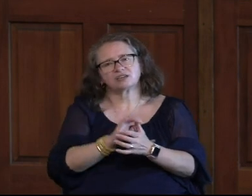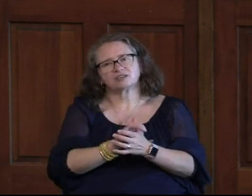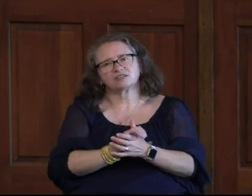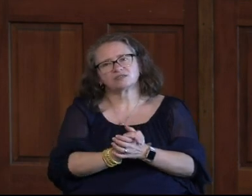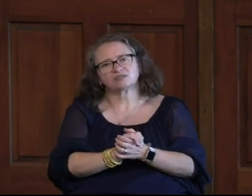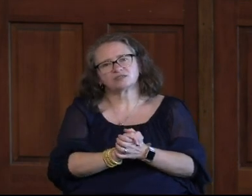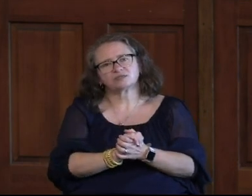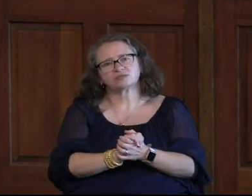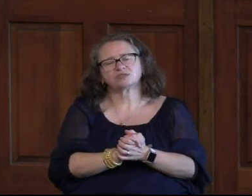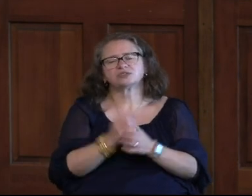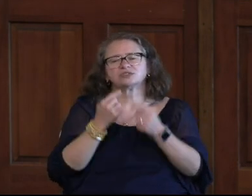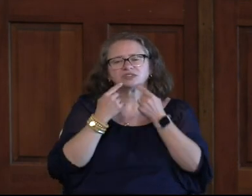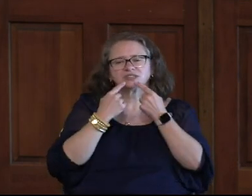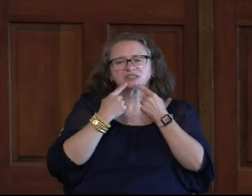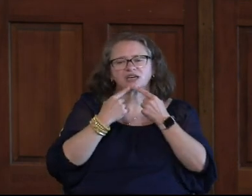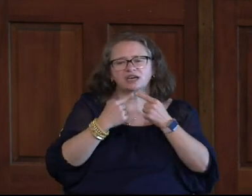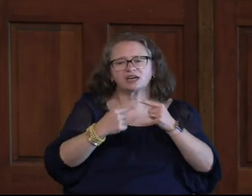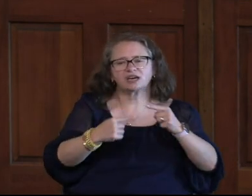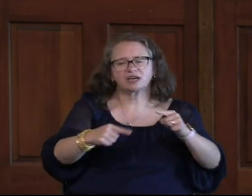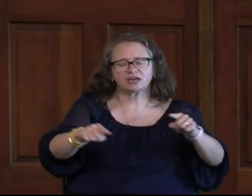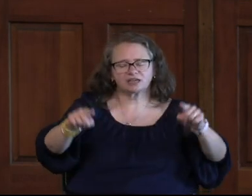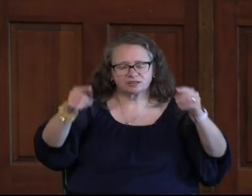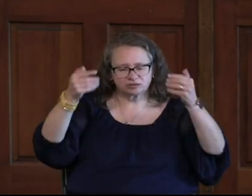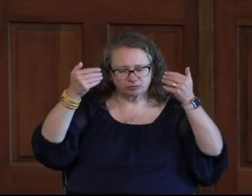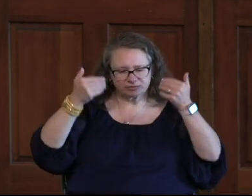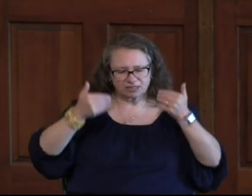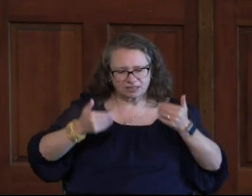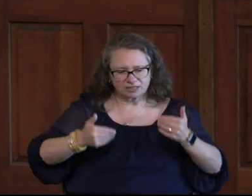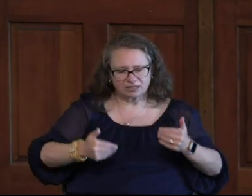what you say